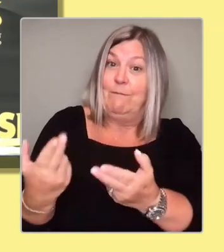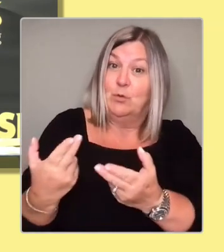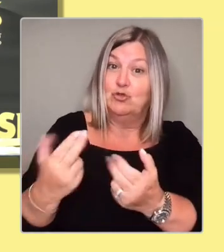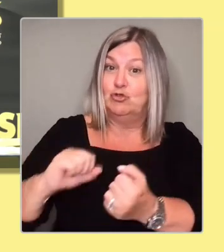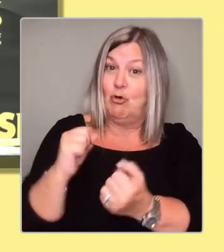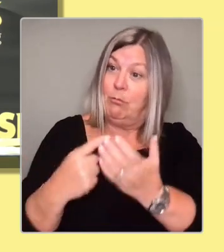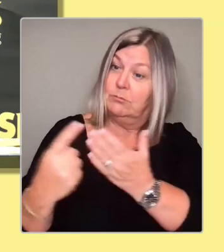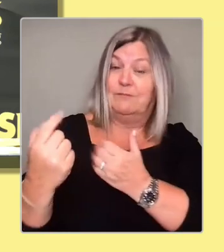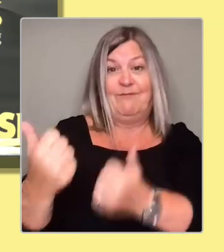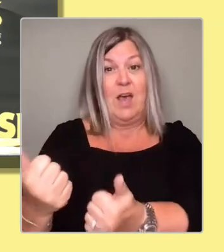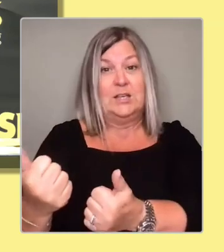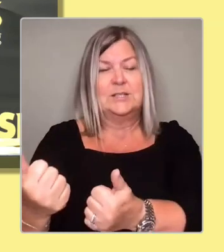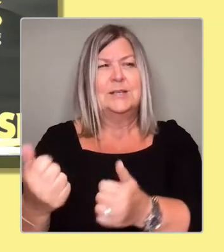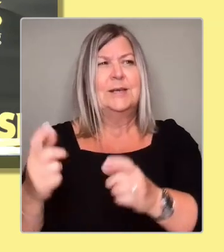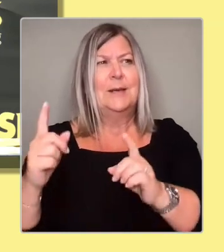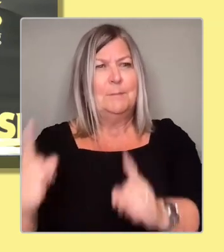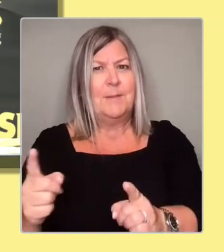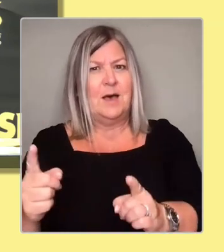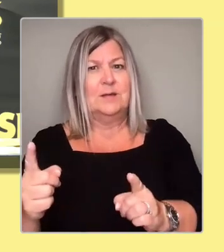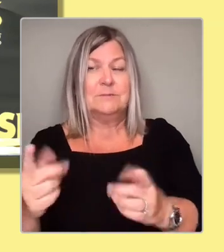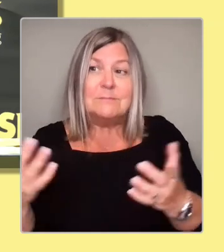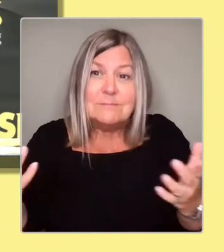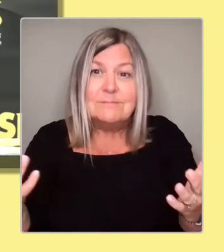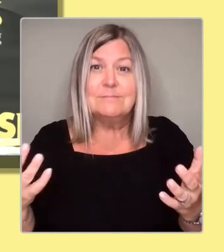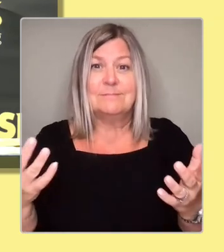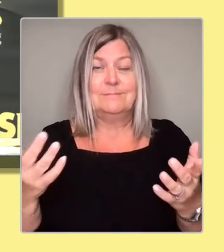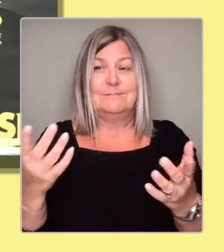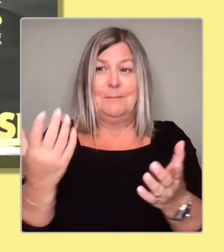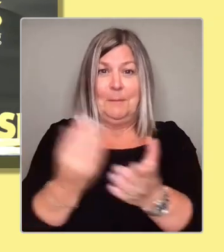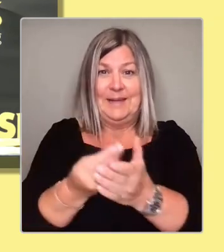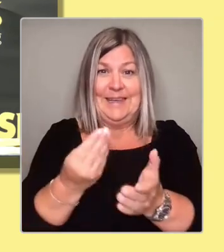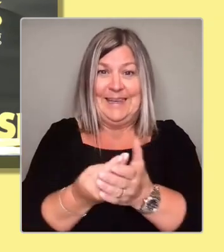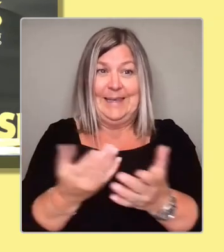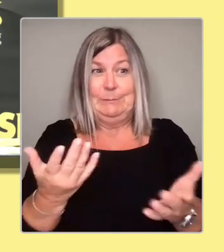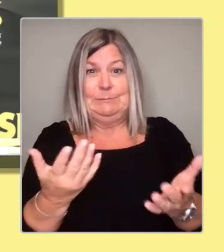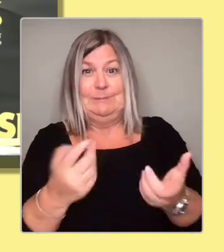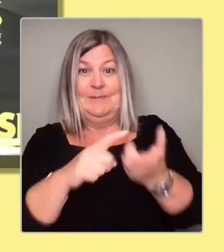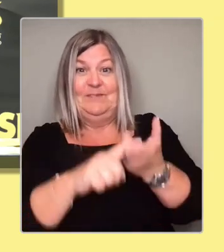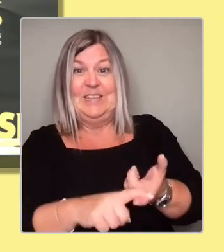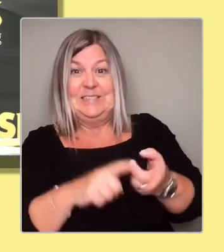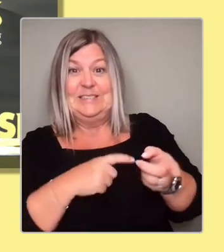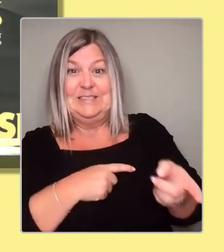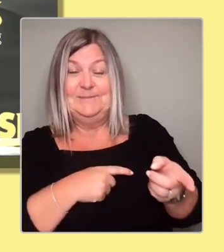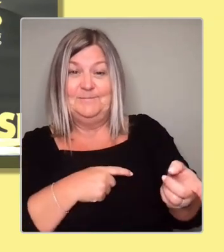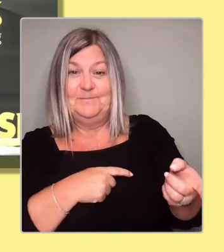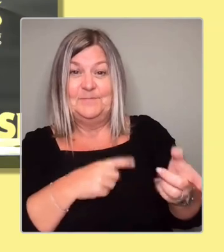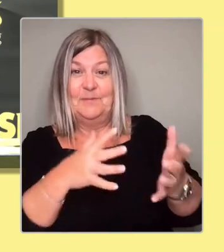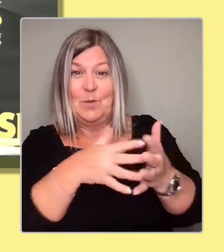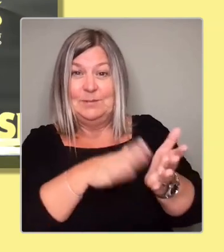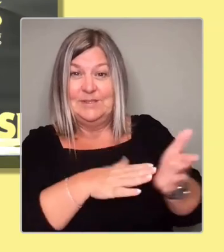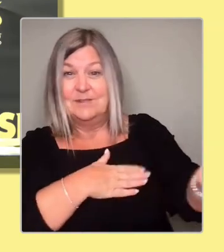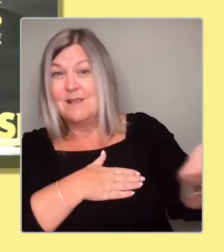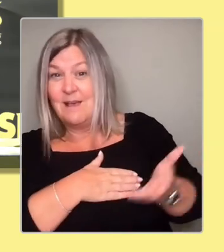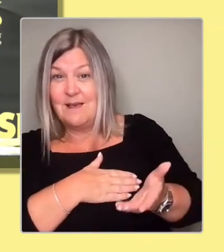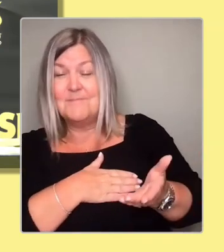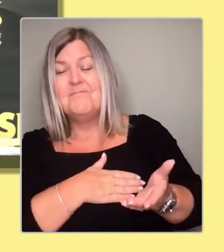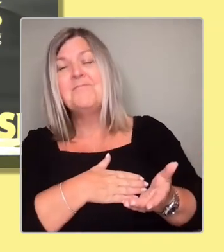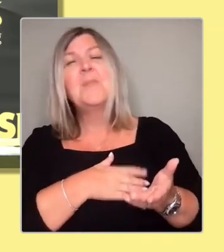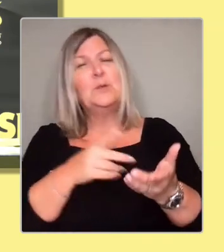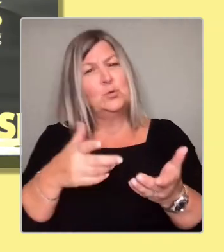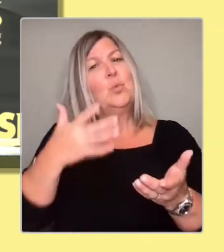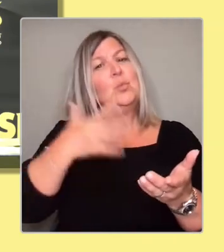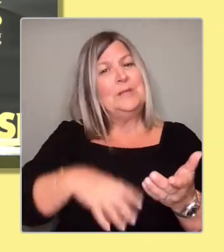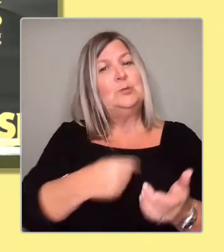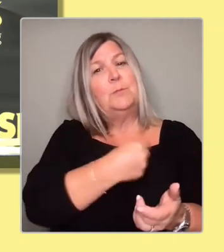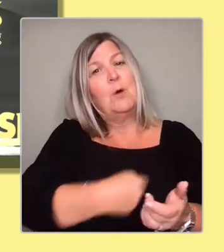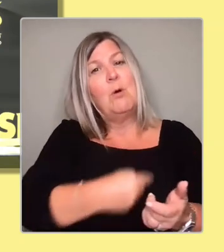spending millions of pounds mitigating against the worst of Tory policy. But we do have to be upfront with people. And I think that's how equally we make the case for